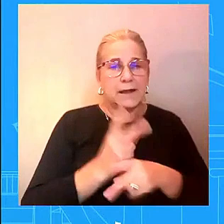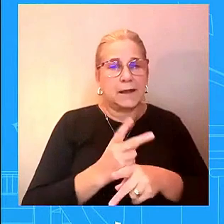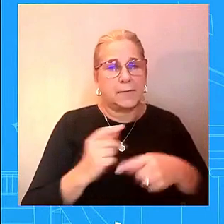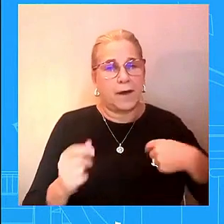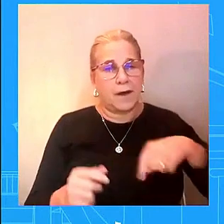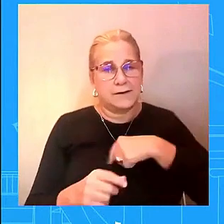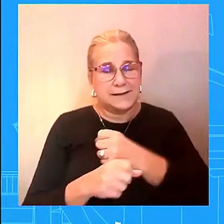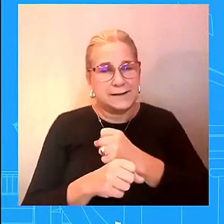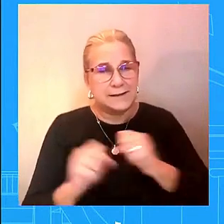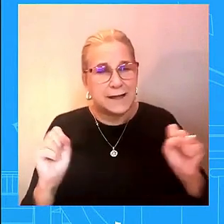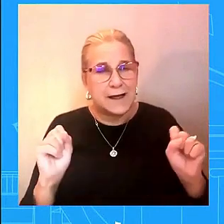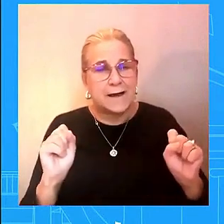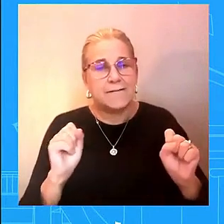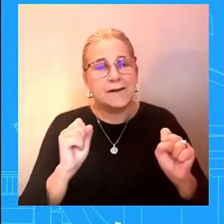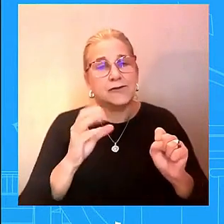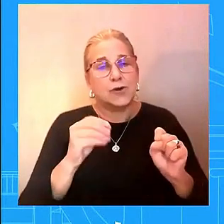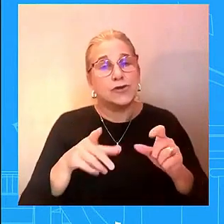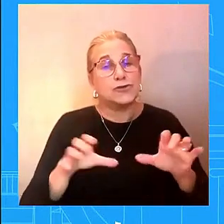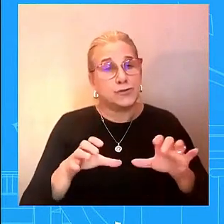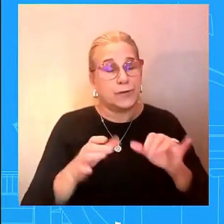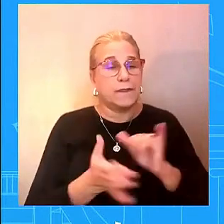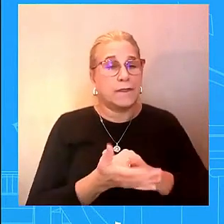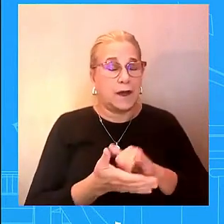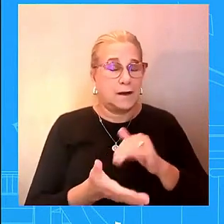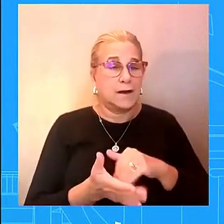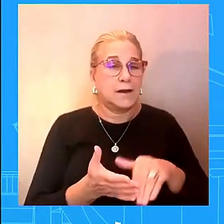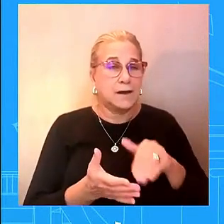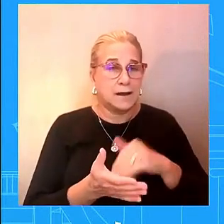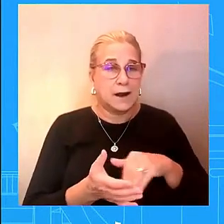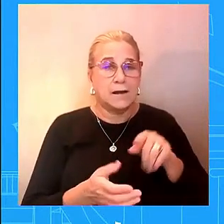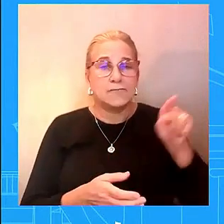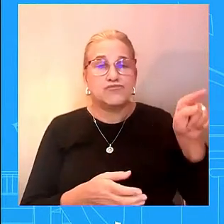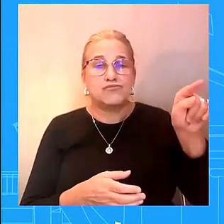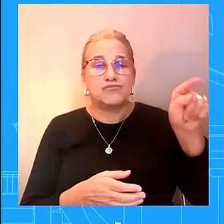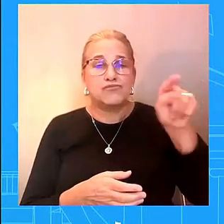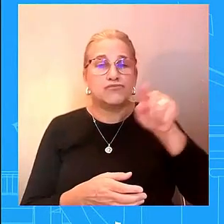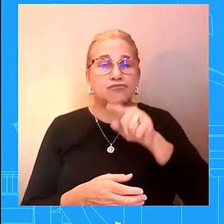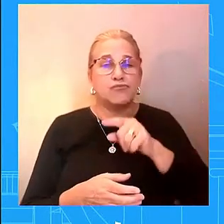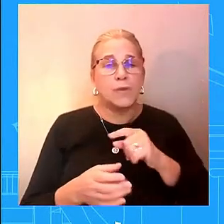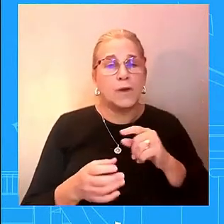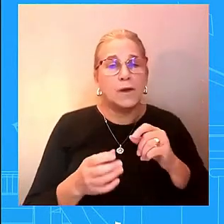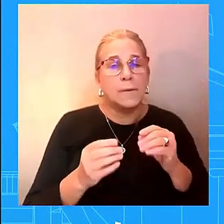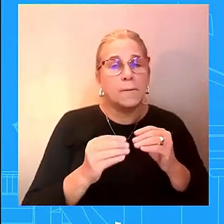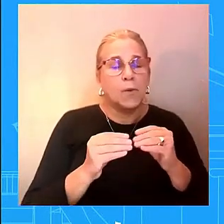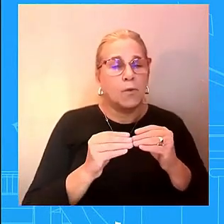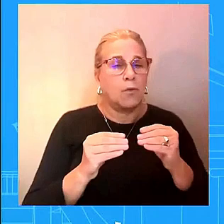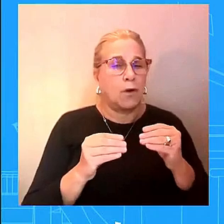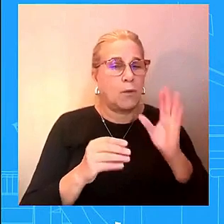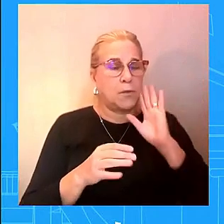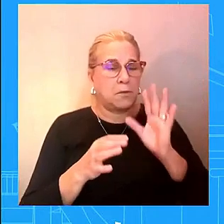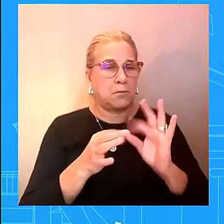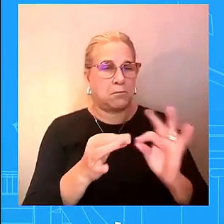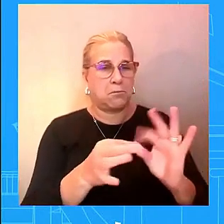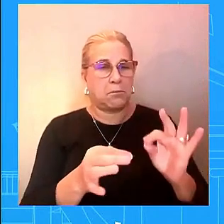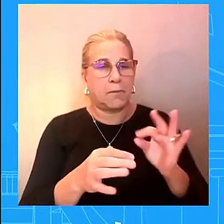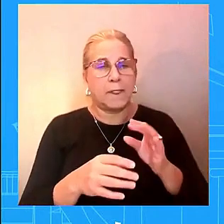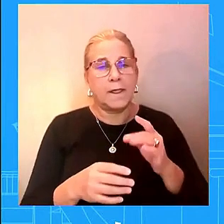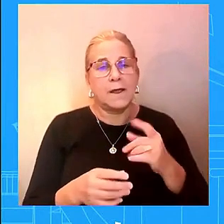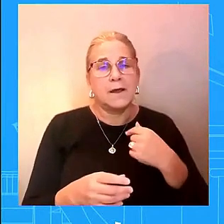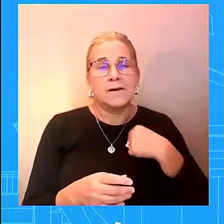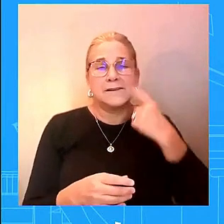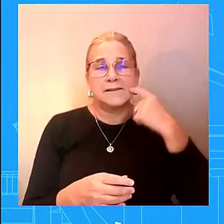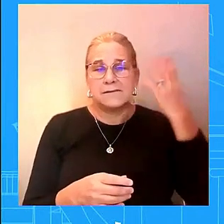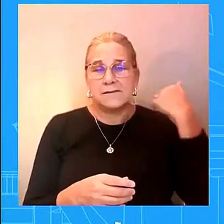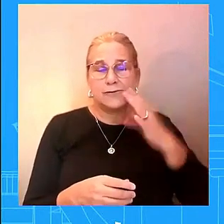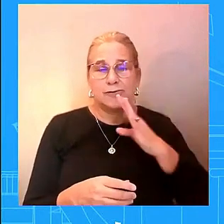uh i would say stay tuned there's more to come i just mentioned new hampshire uh there's more to come in the upcoming days and we'll certainly uh share